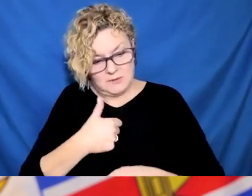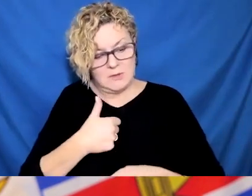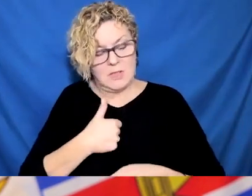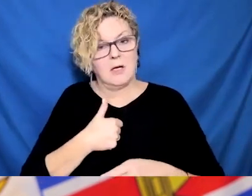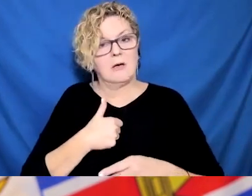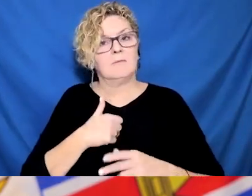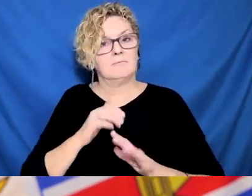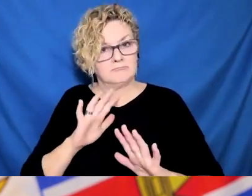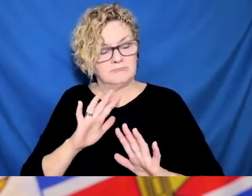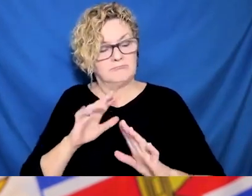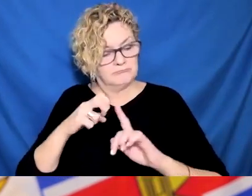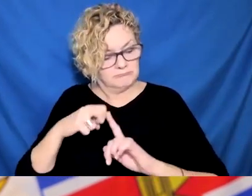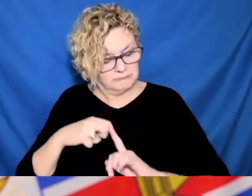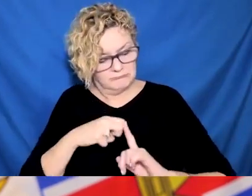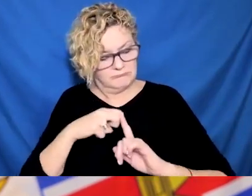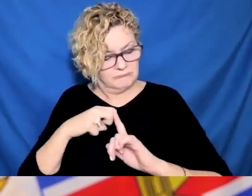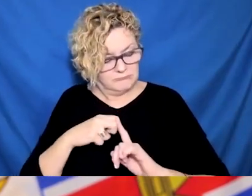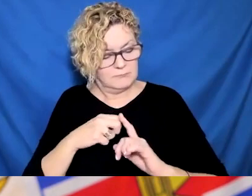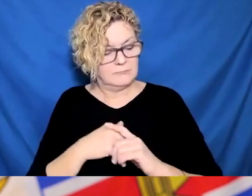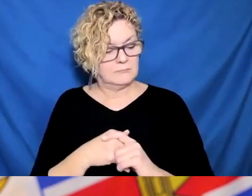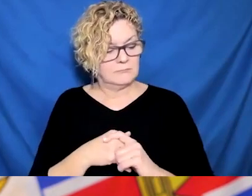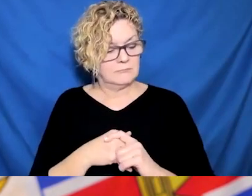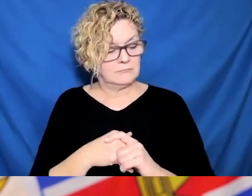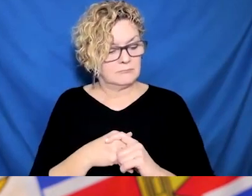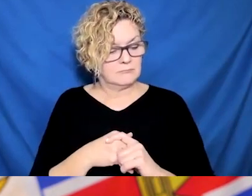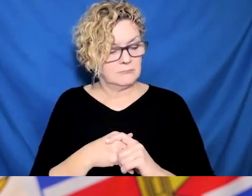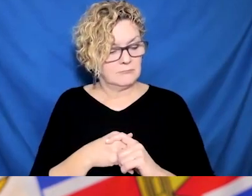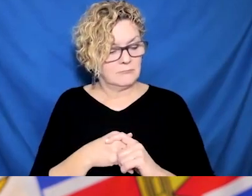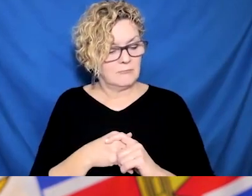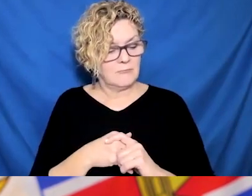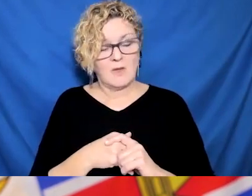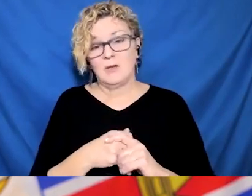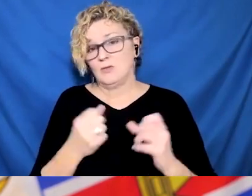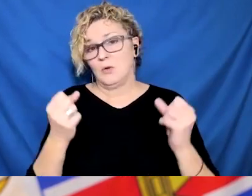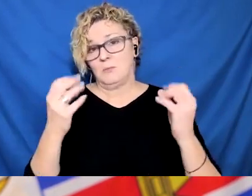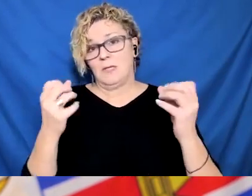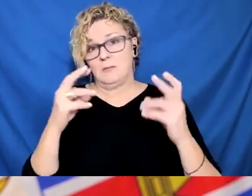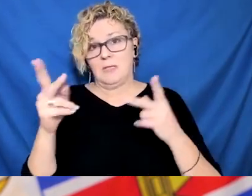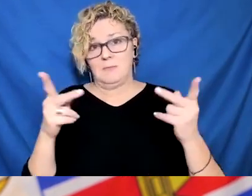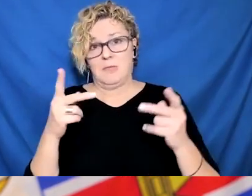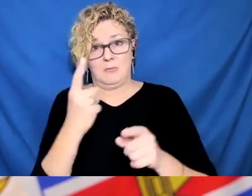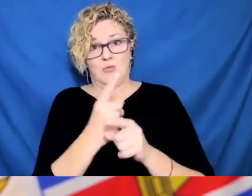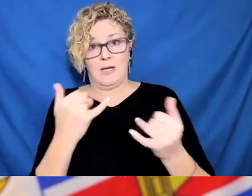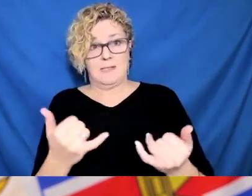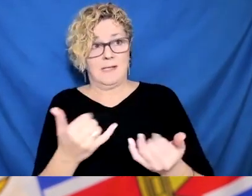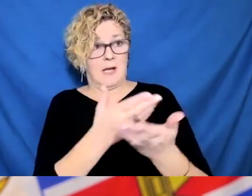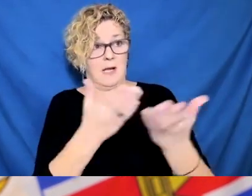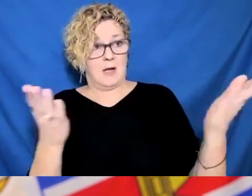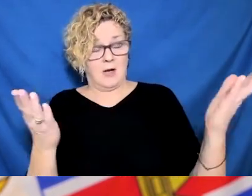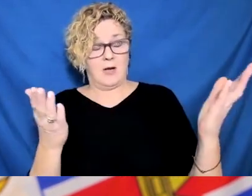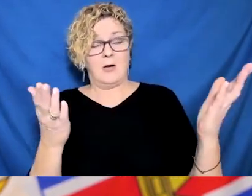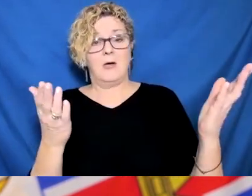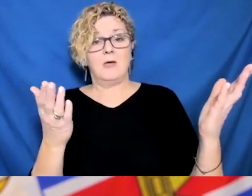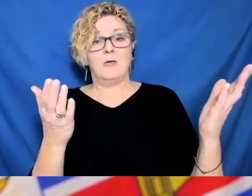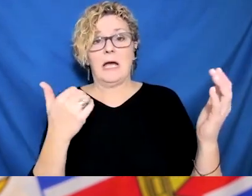well. At previous in the delta wave, we saw that two doses of vaccine reduced the risk of long COVID if you